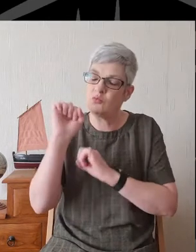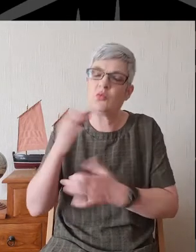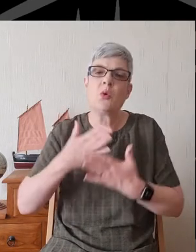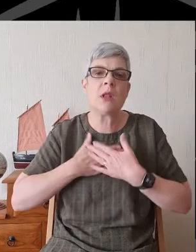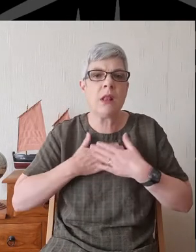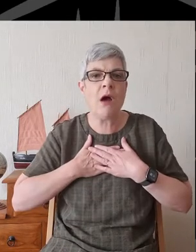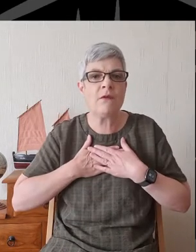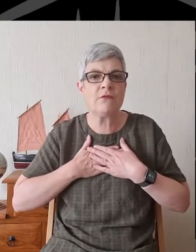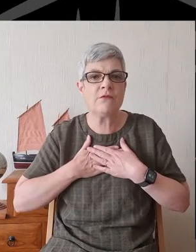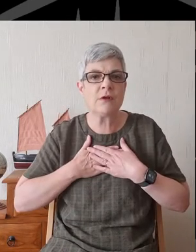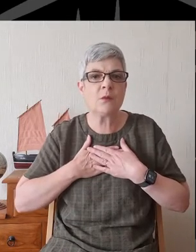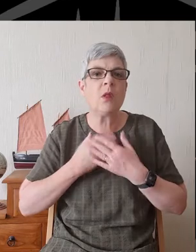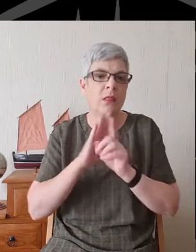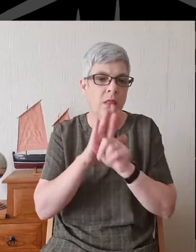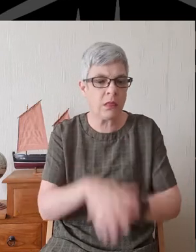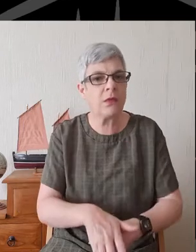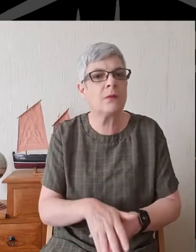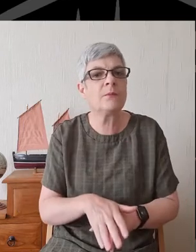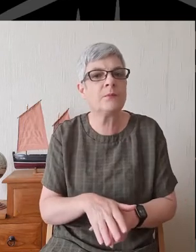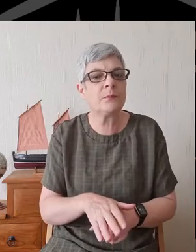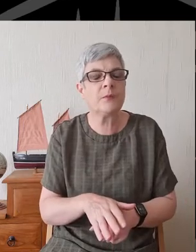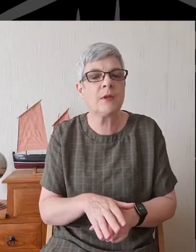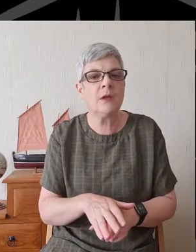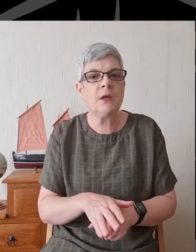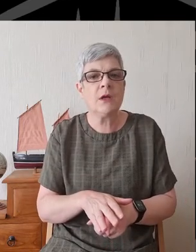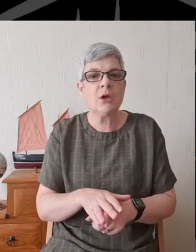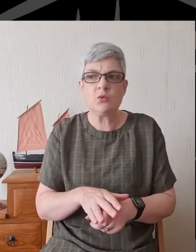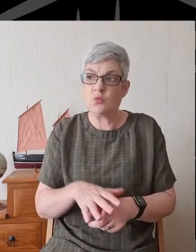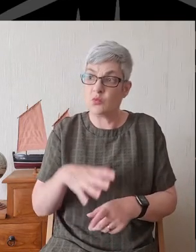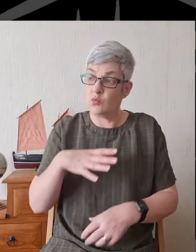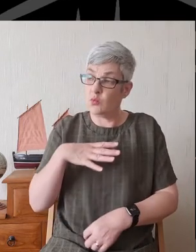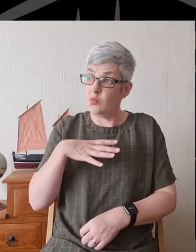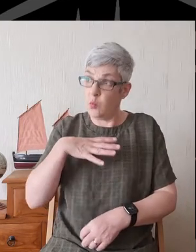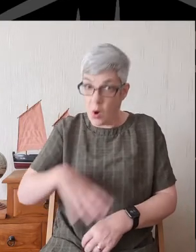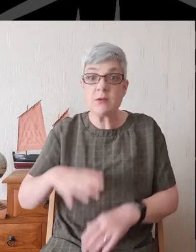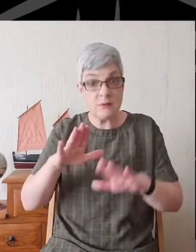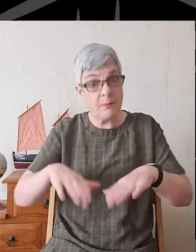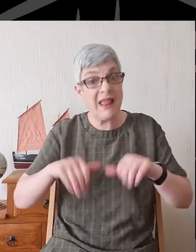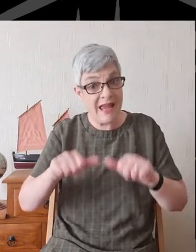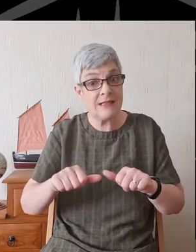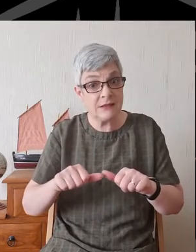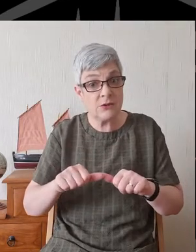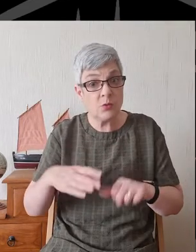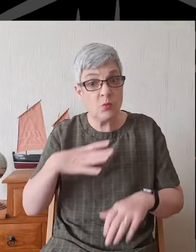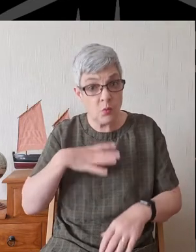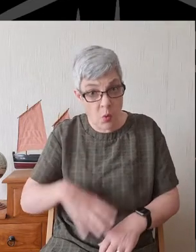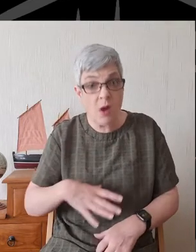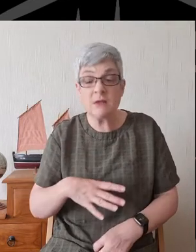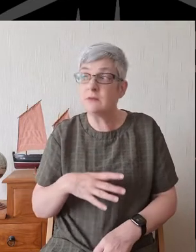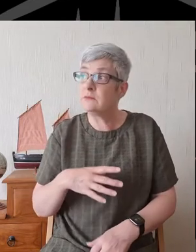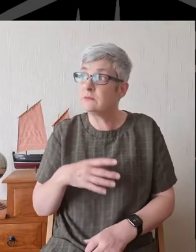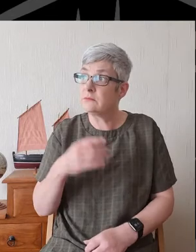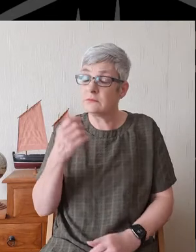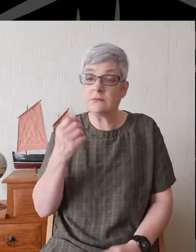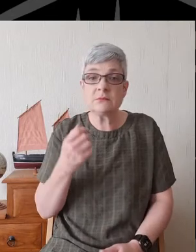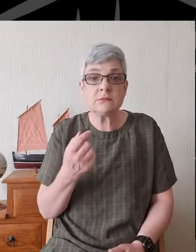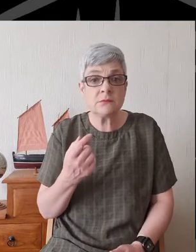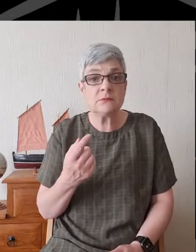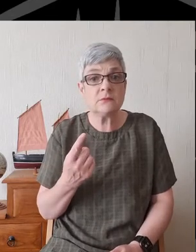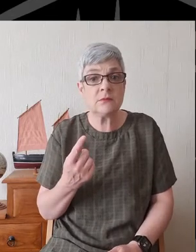That your intention to bless would be realized. That salvation would be won.